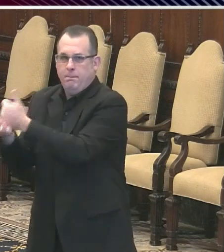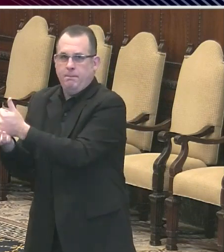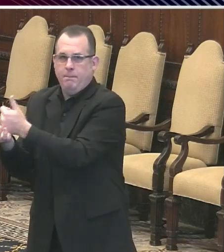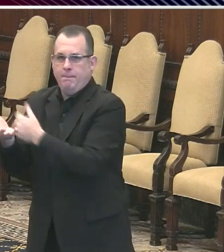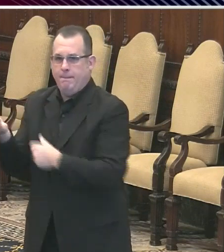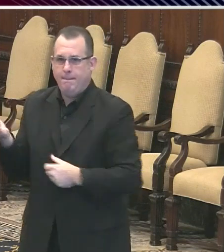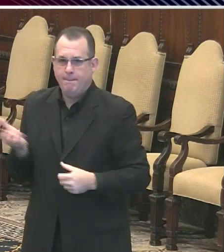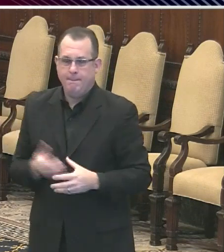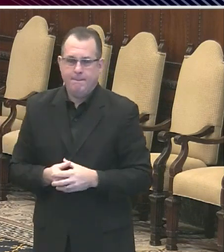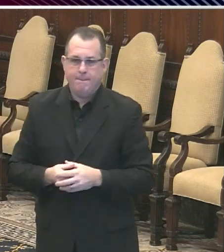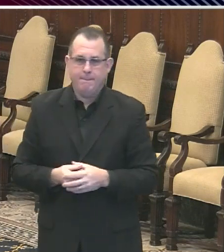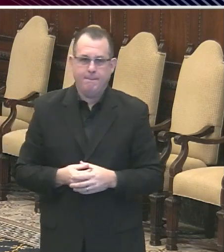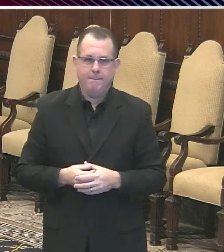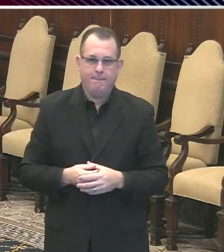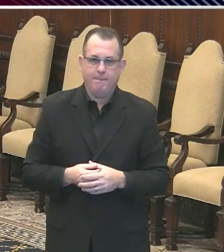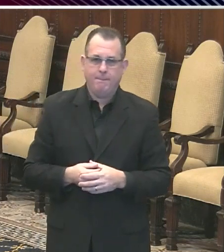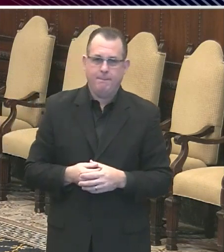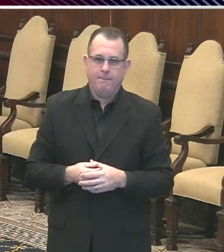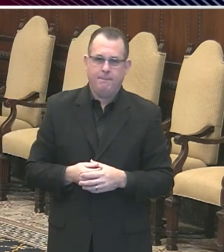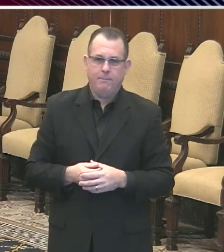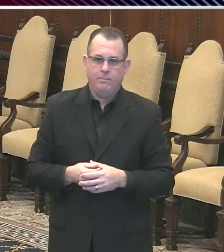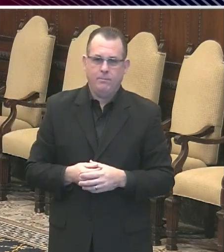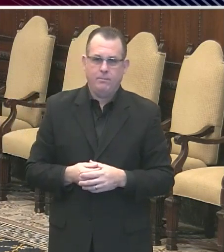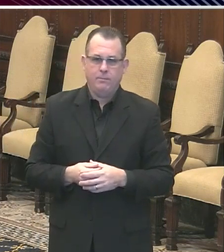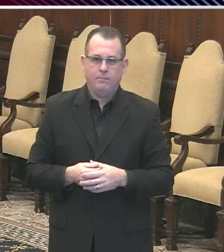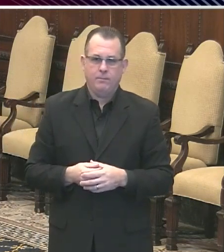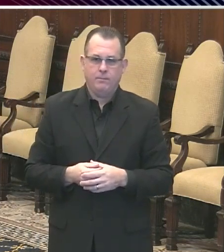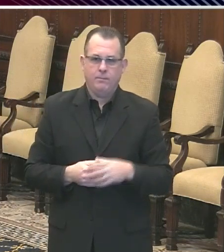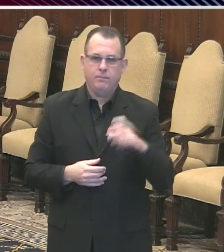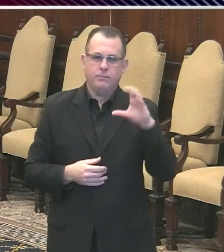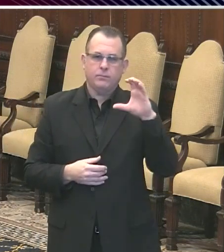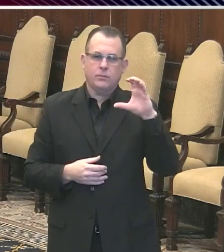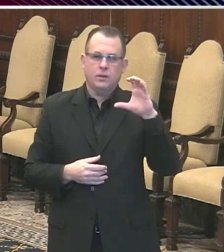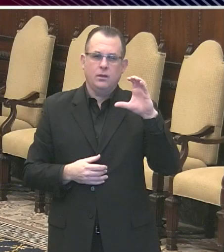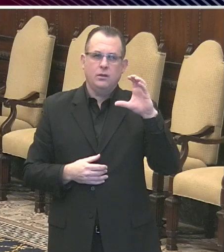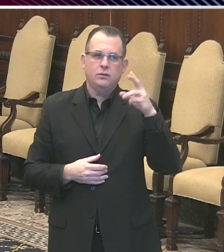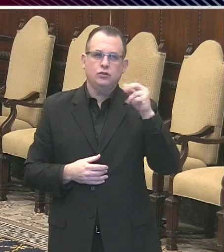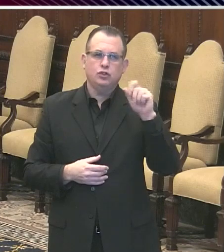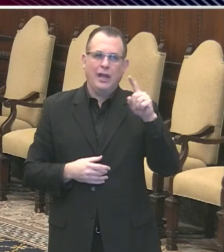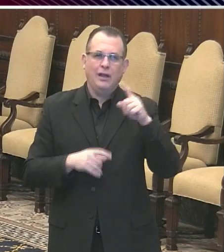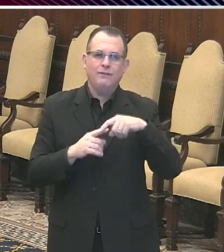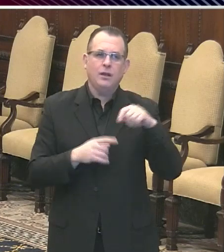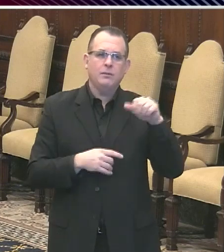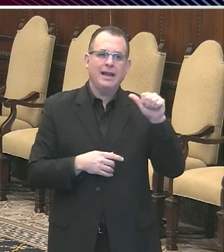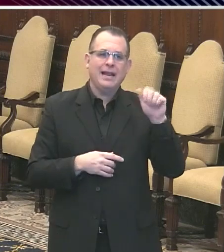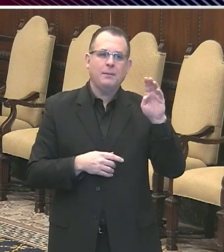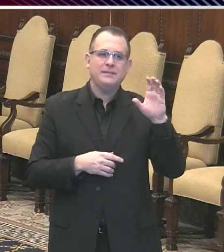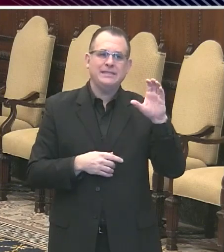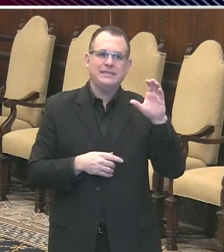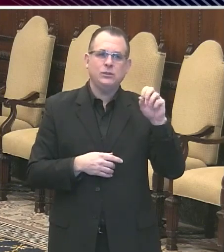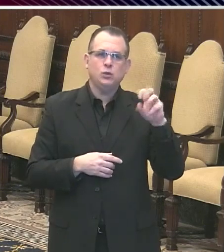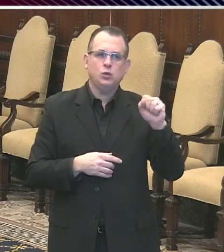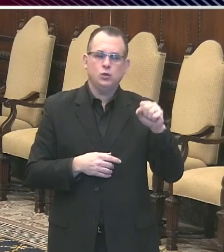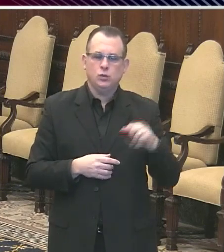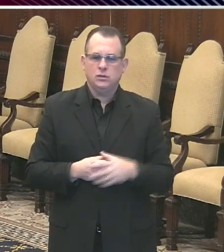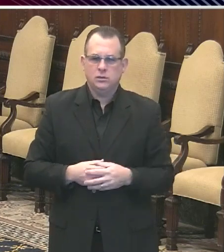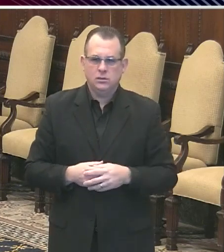next we go to Chad Fredelli of 6ABC. Yeah, this message, this question is for Dr. Farley.